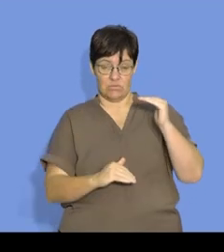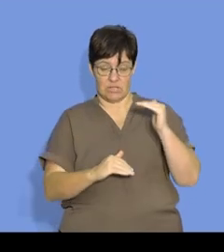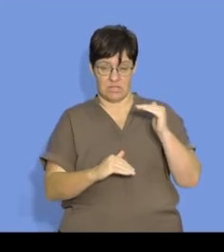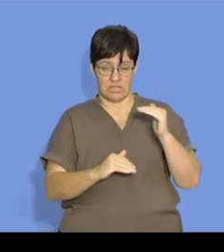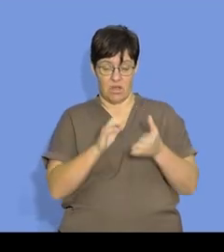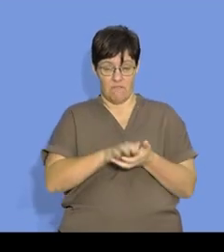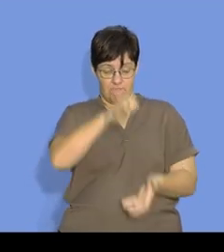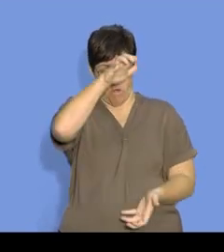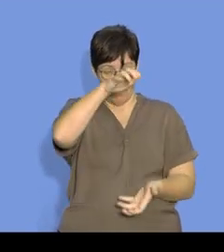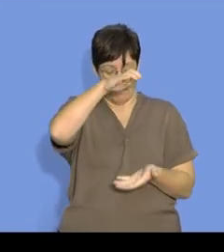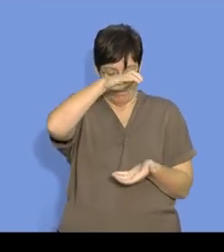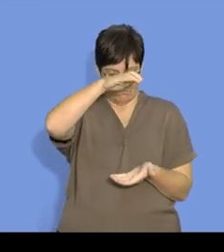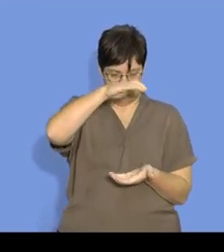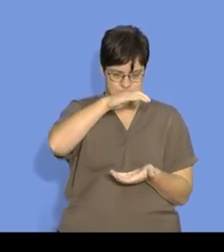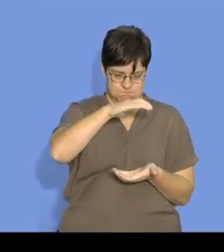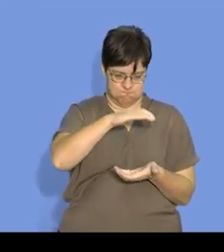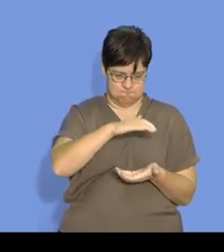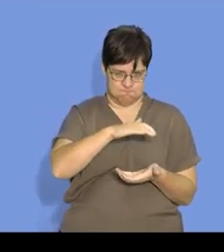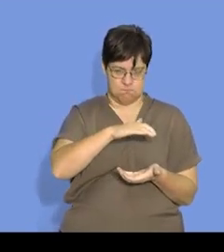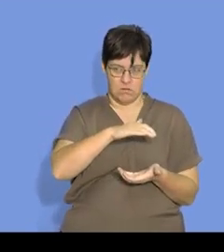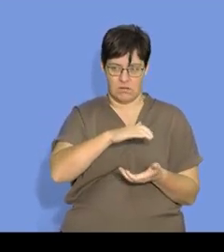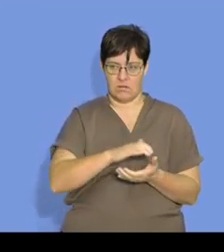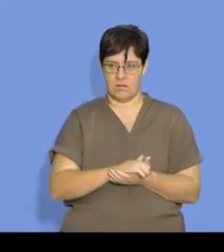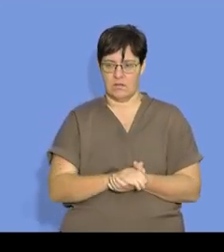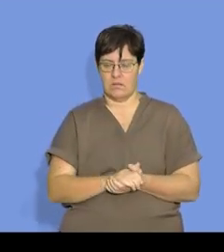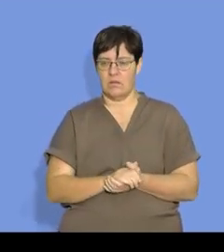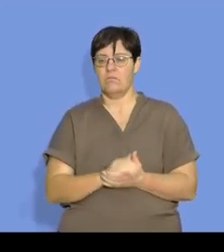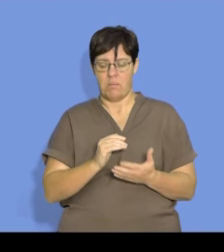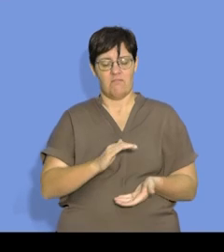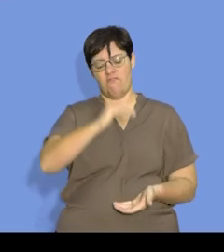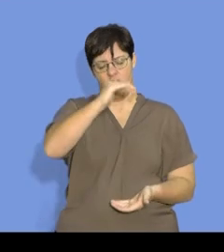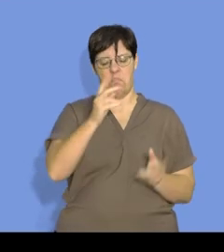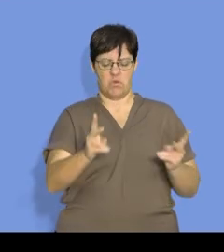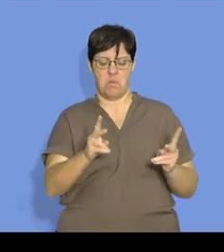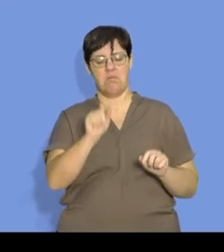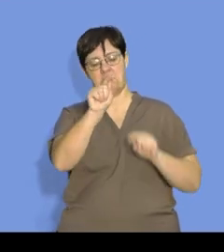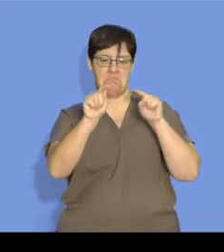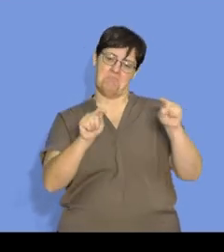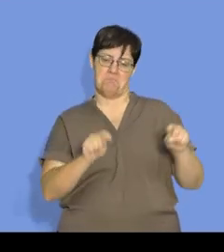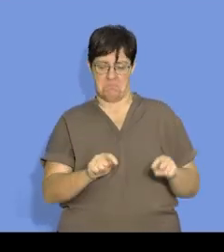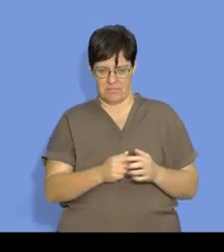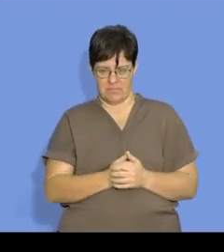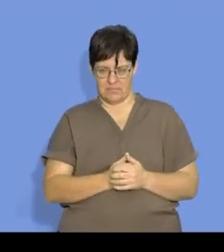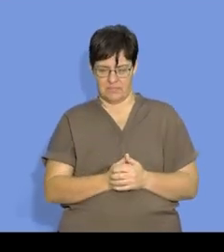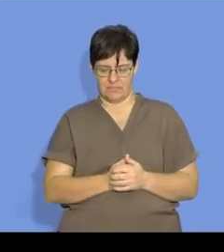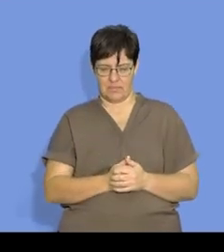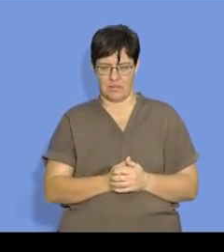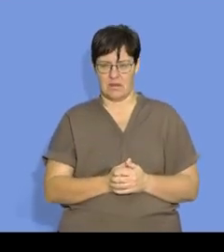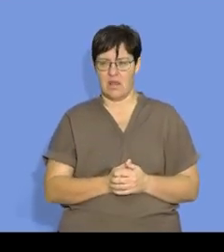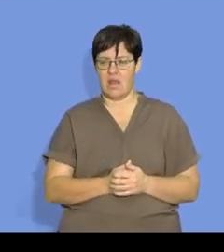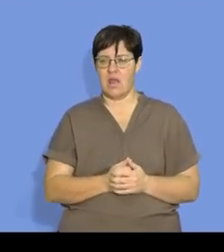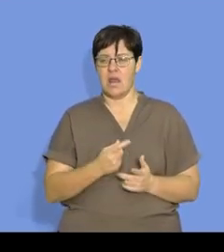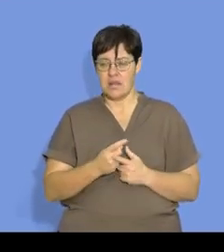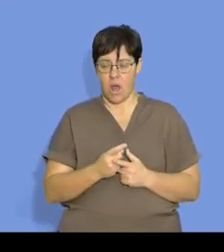my volume, so if I have that volume with my little particles